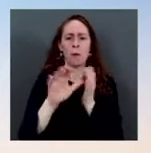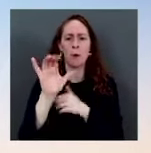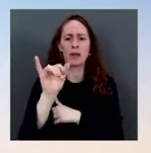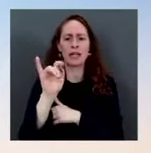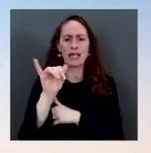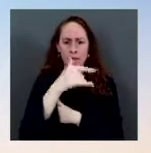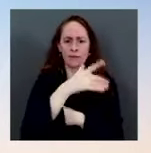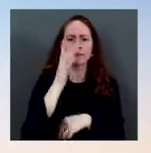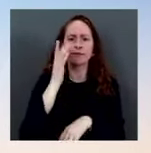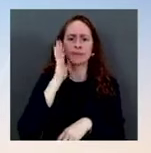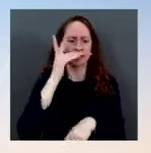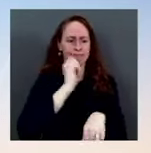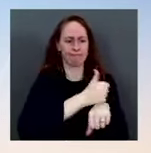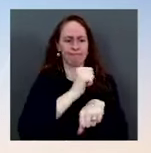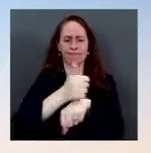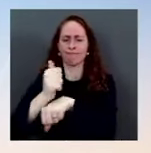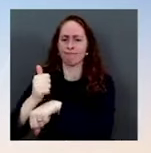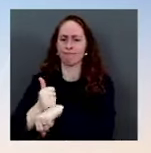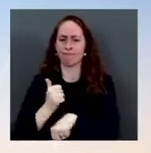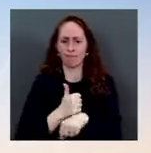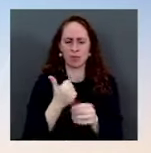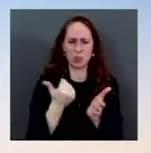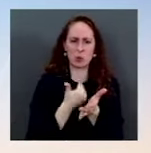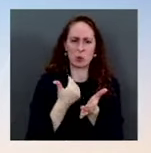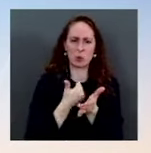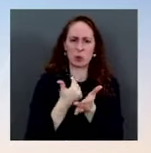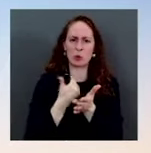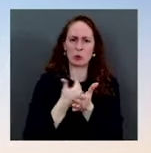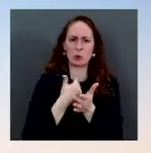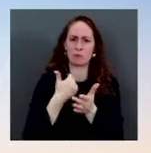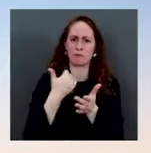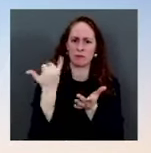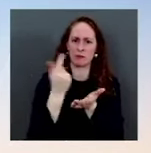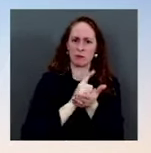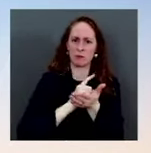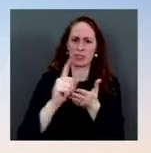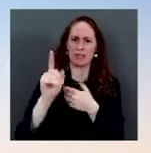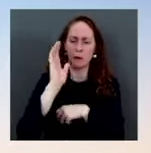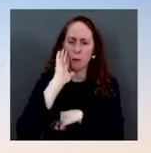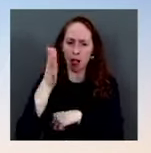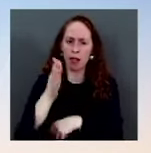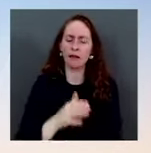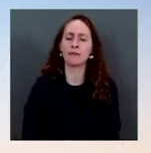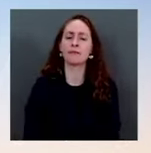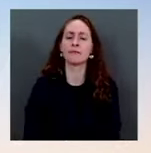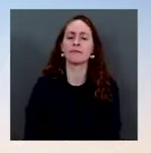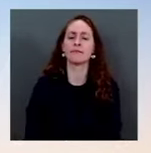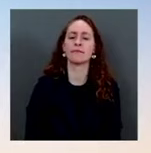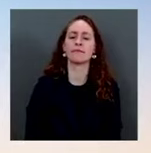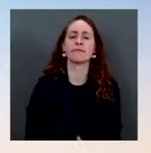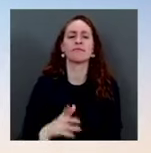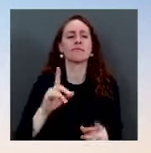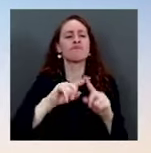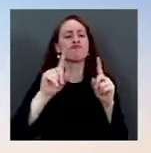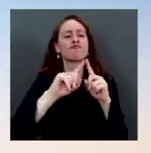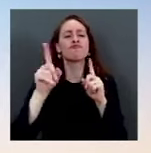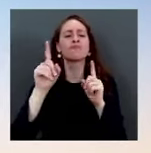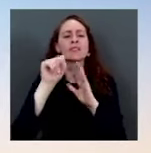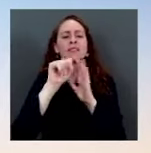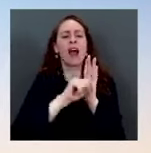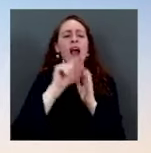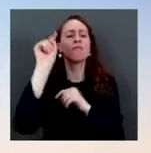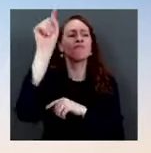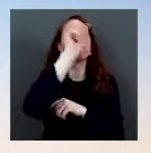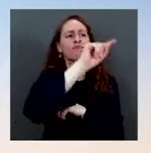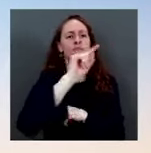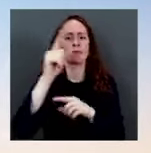are coordinating with to determine logistics scale and timing can be finalized and part of our effort now is also to make assessments about where additional